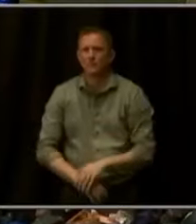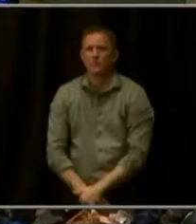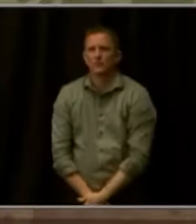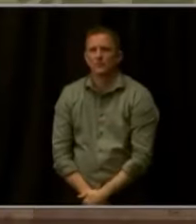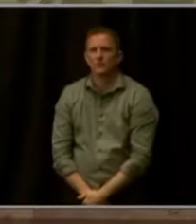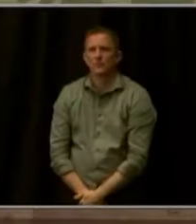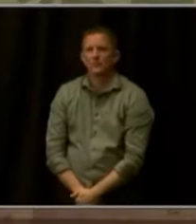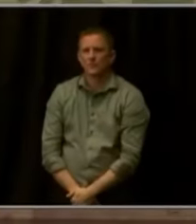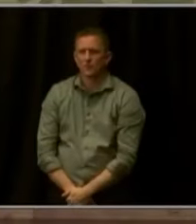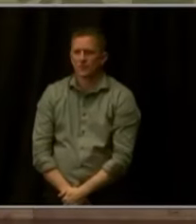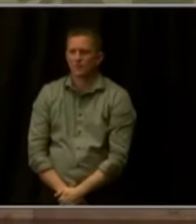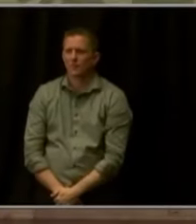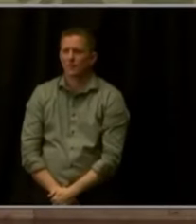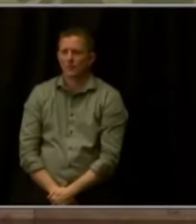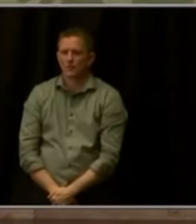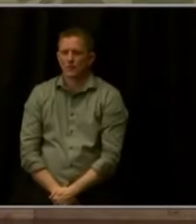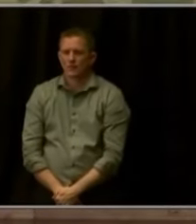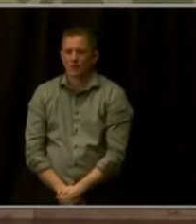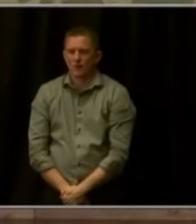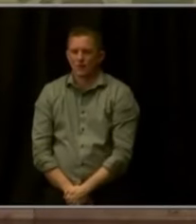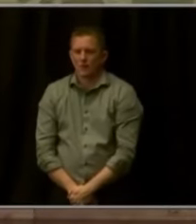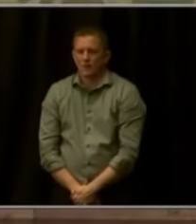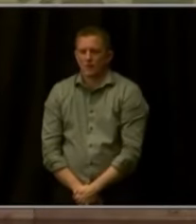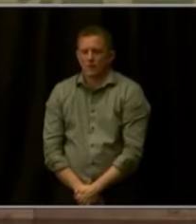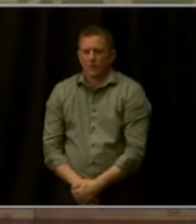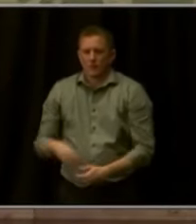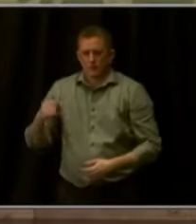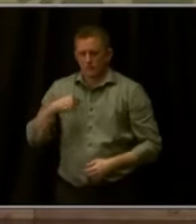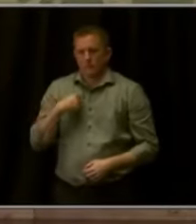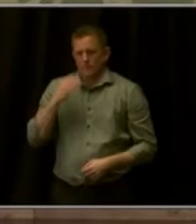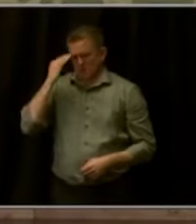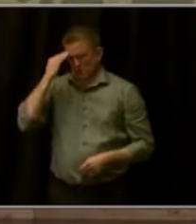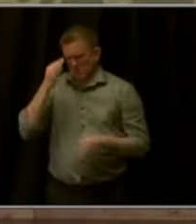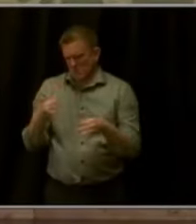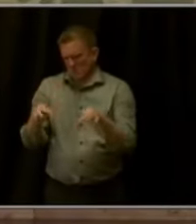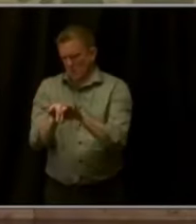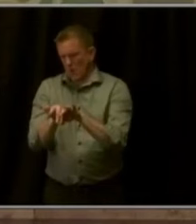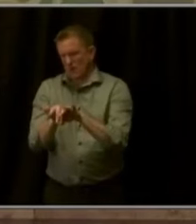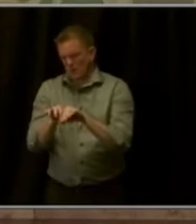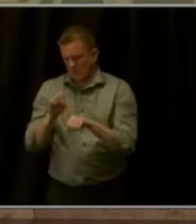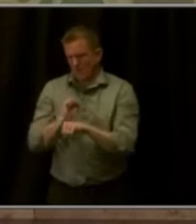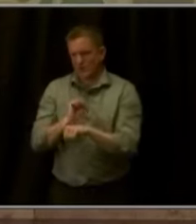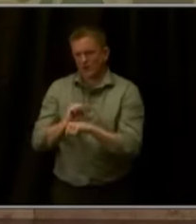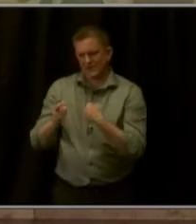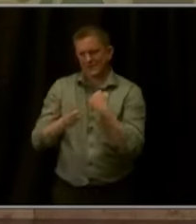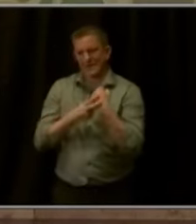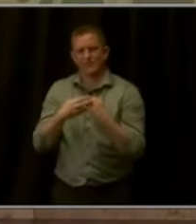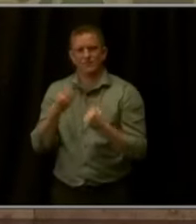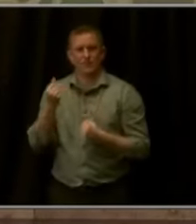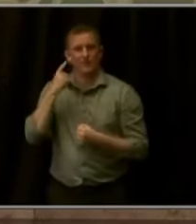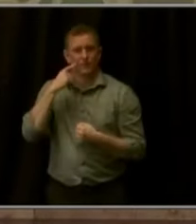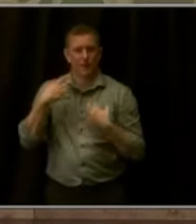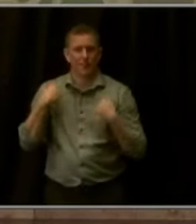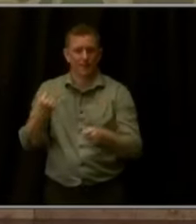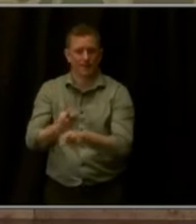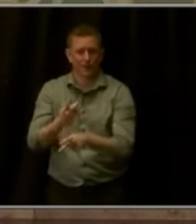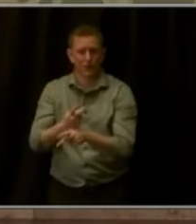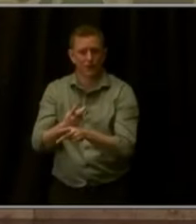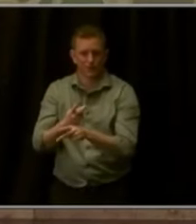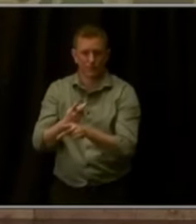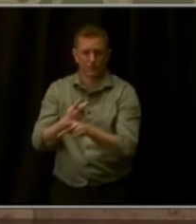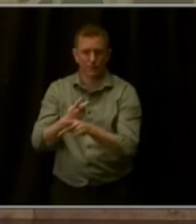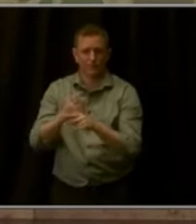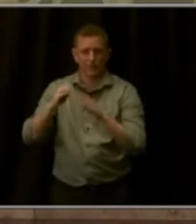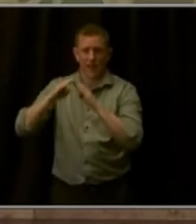We are also continuing the important and critical work of saving people money on healthcare, which, after housing, is the second